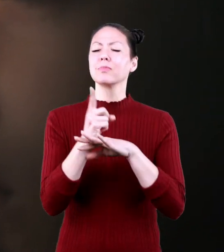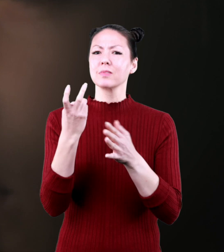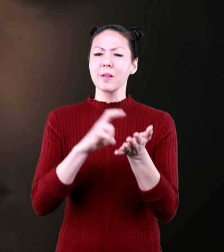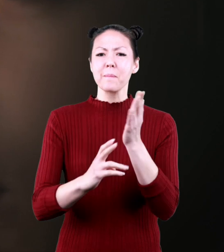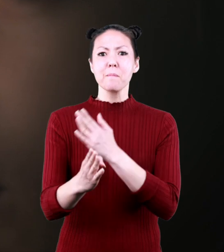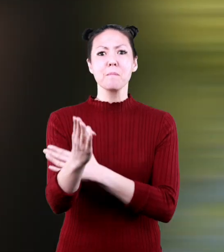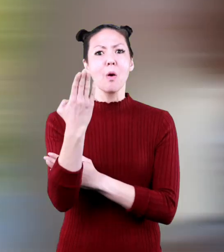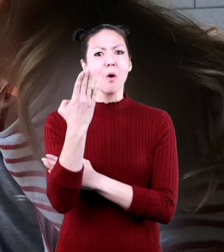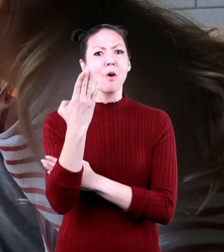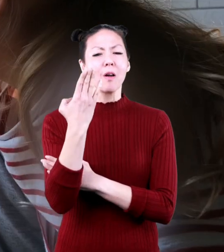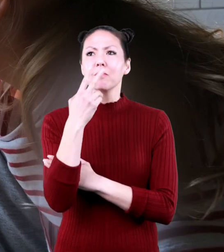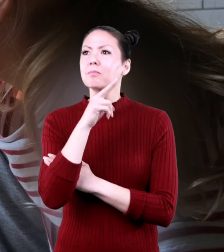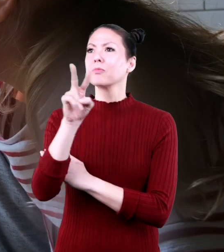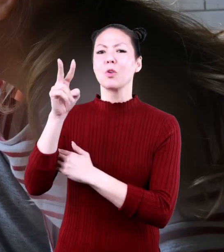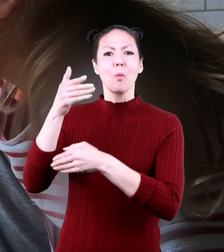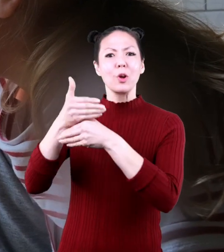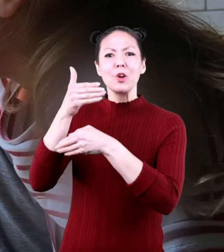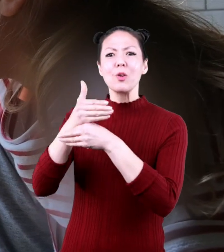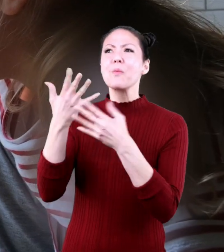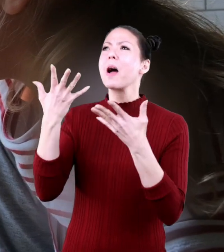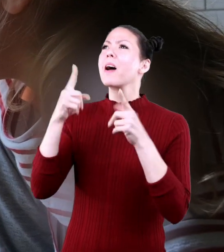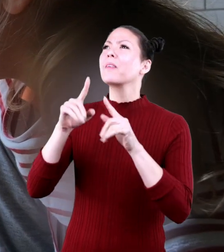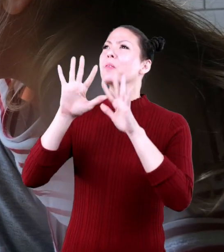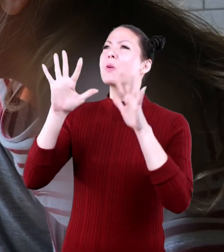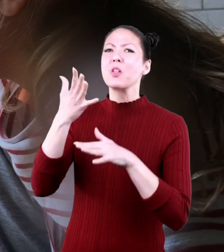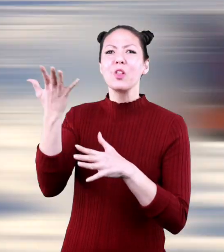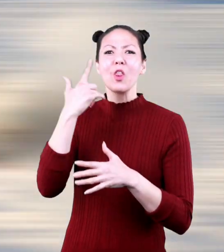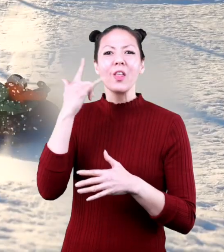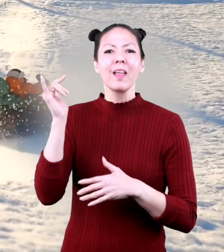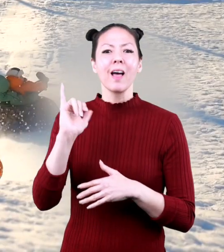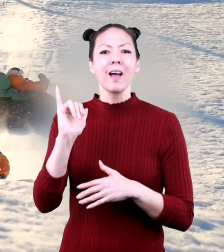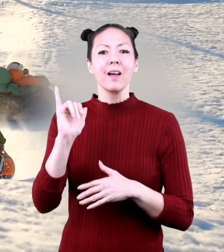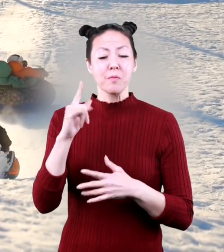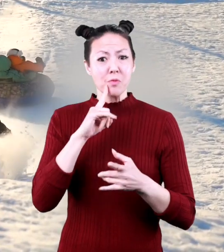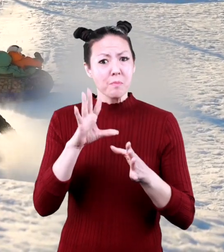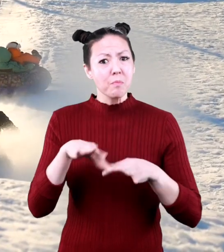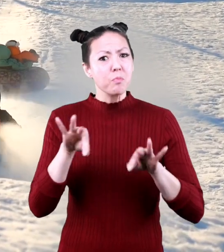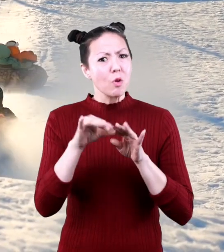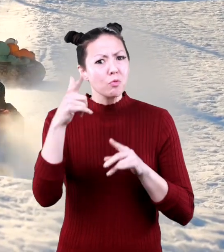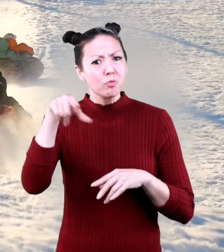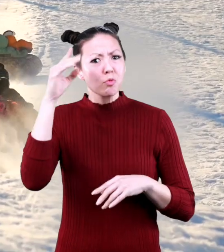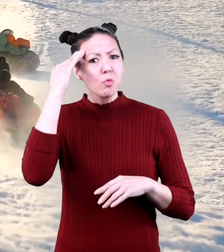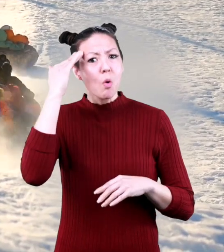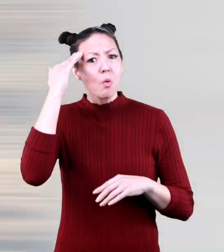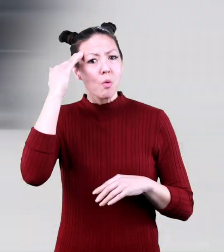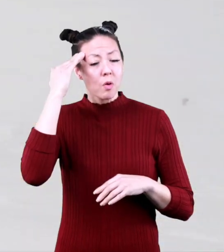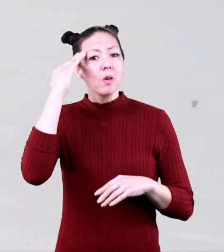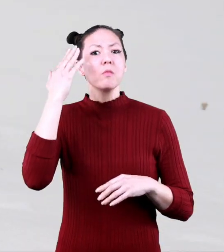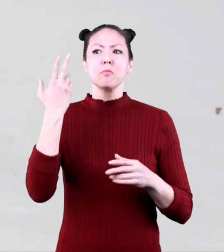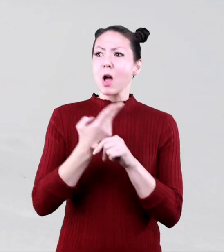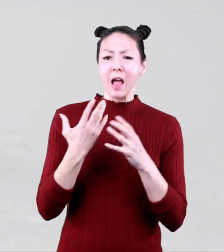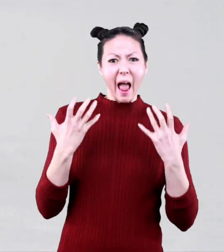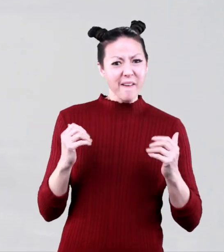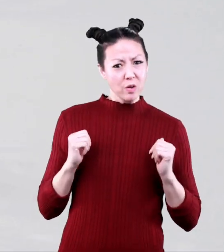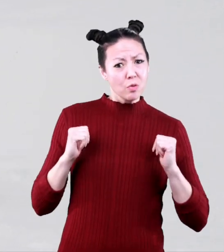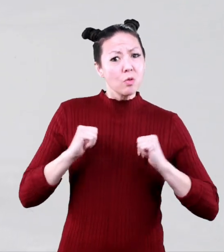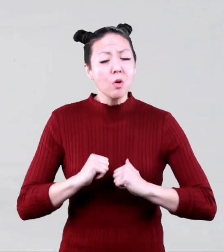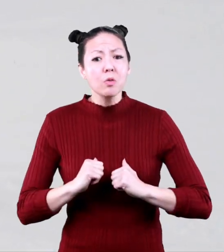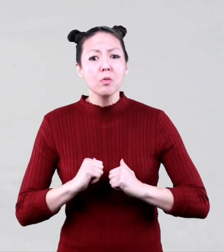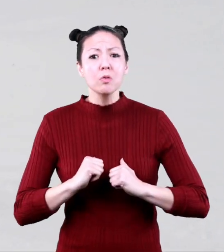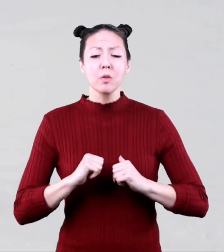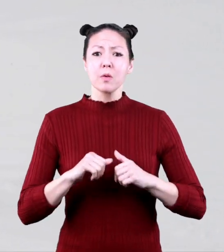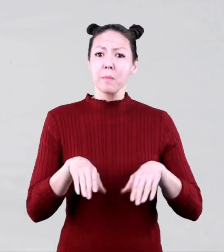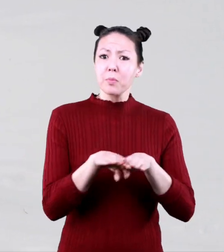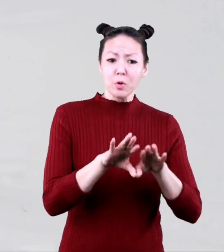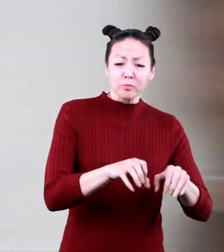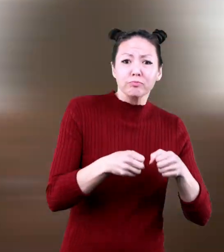that when you woke up this morning, you probably checked the weather. That is because it is important to know when to wear a heavy coat